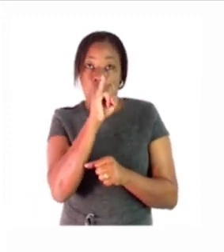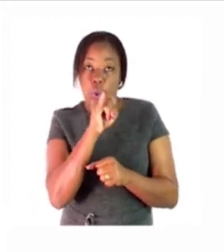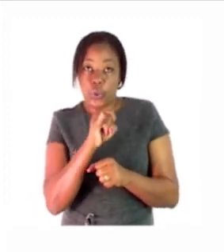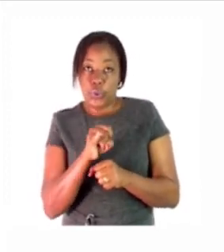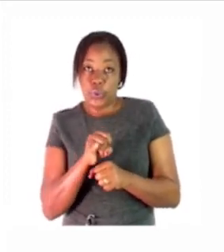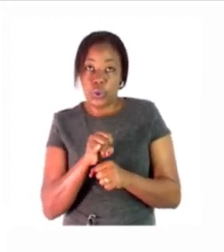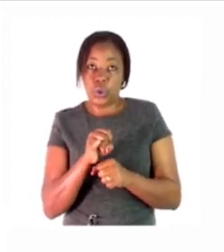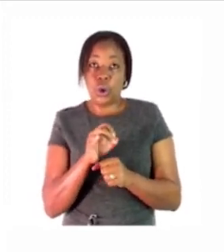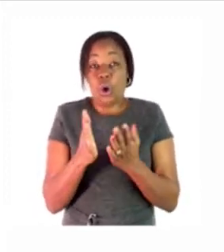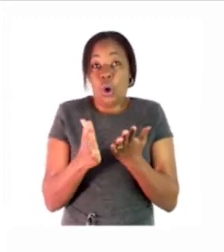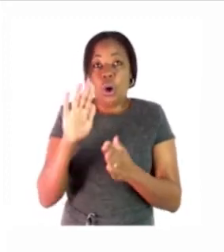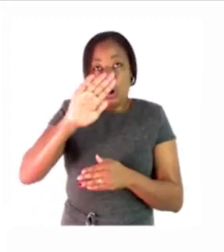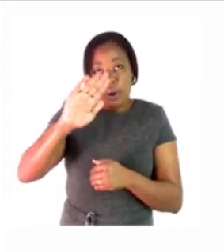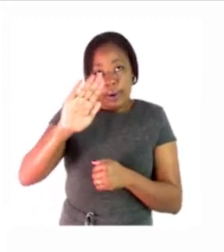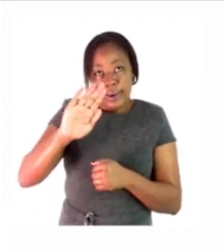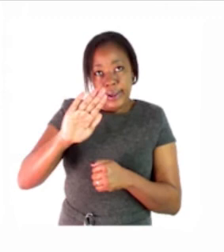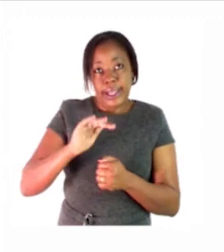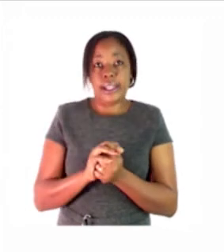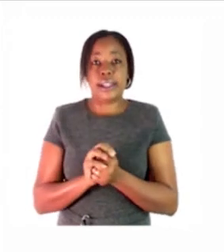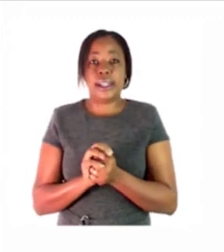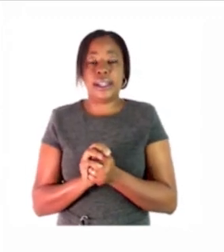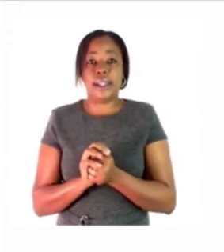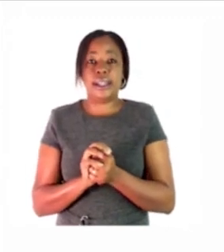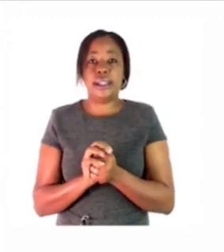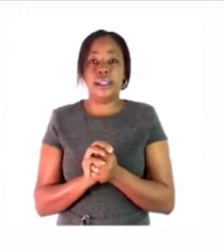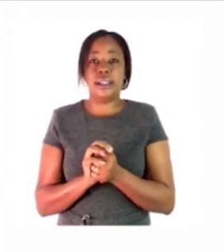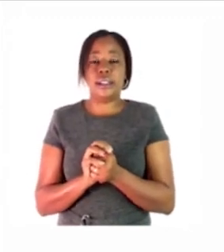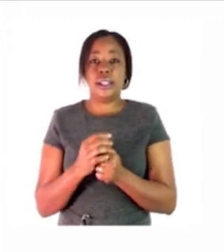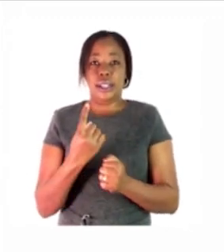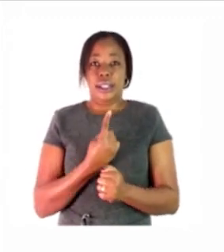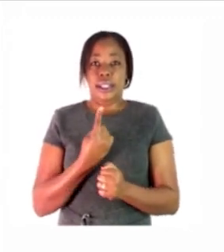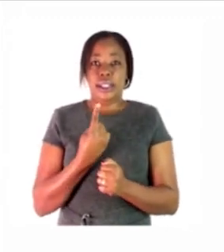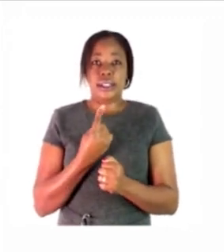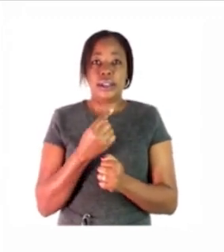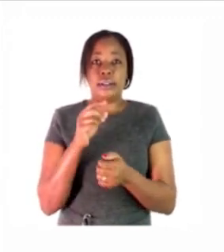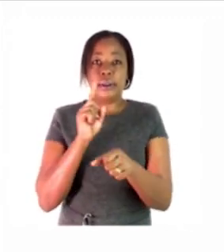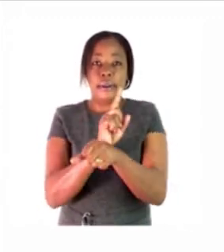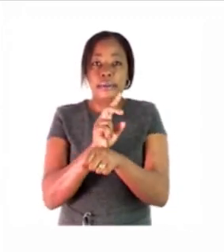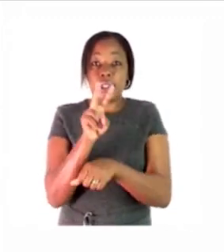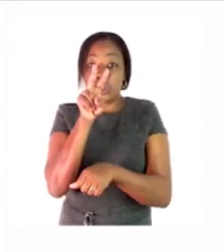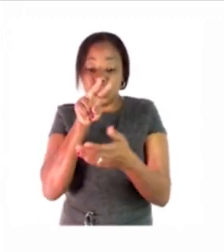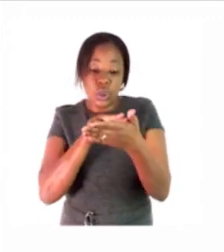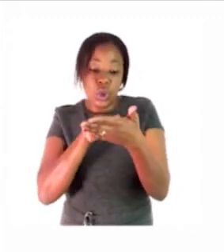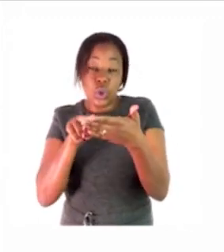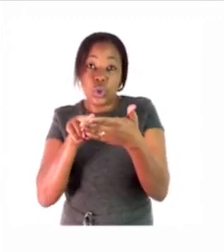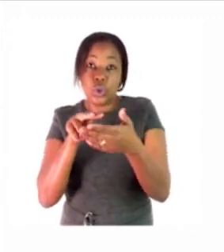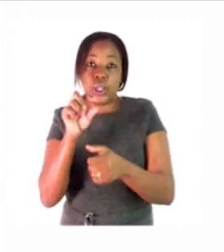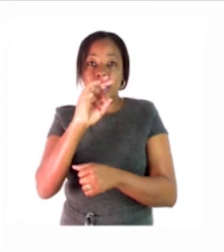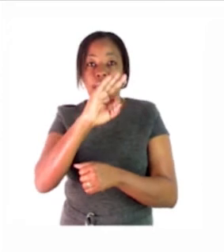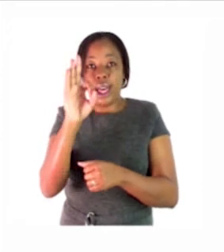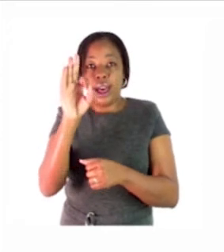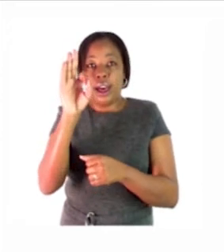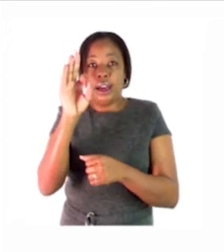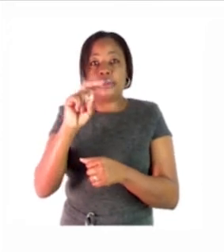that a cup or a jug should hold when they say it's half full up to where are